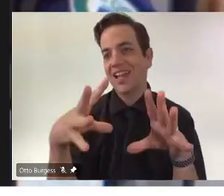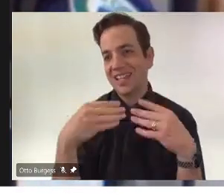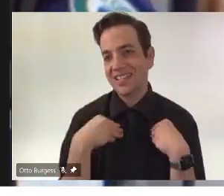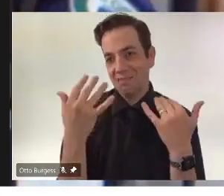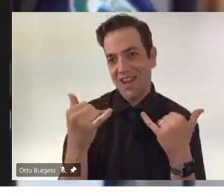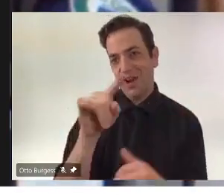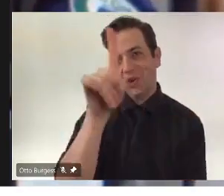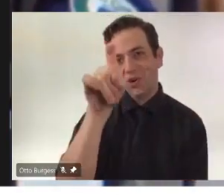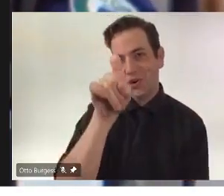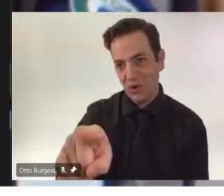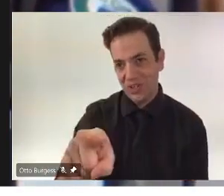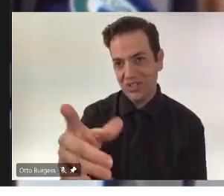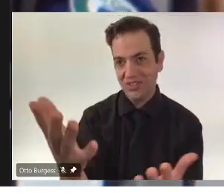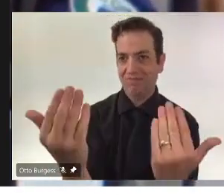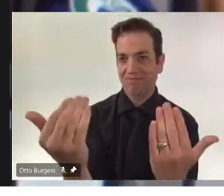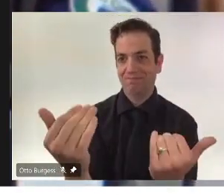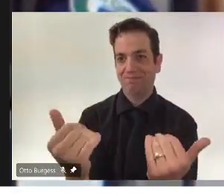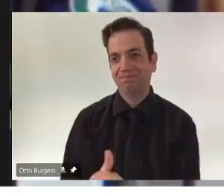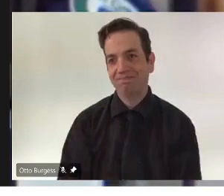Thank you, Minister Hindley.